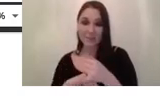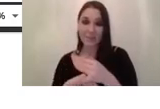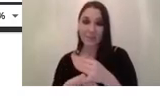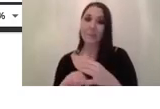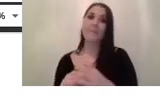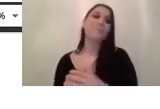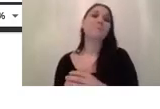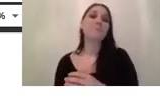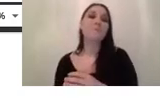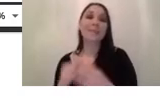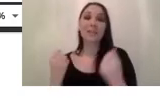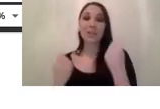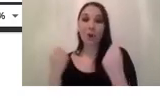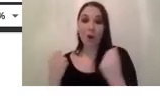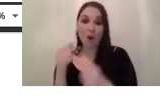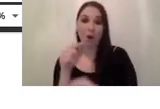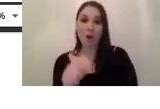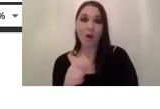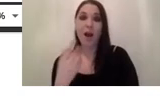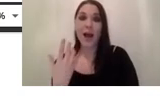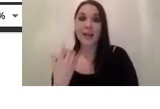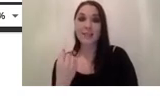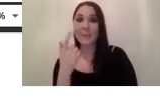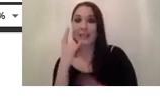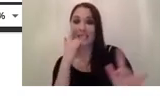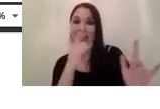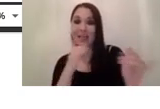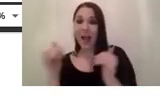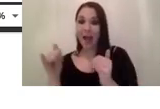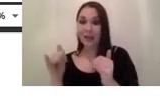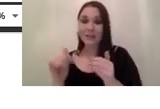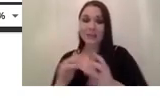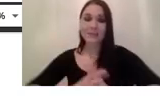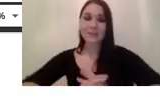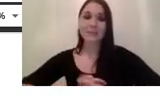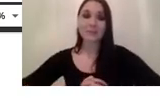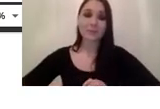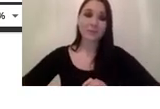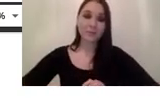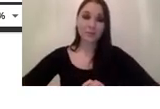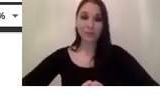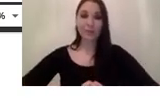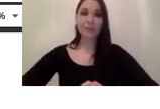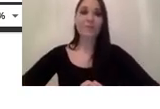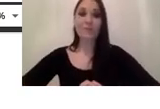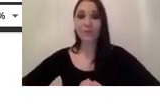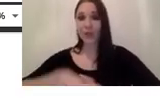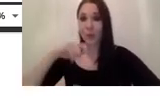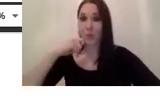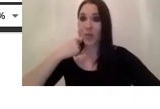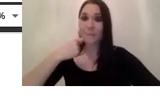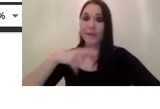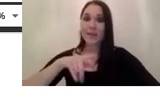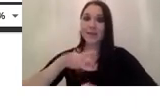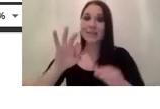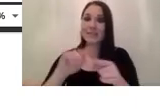that's going to be um scanned so to say um we're going to be stitching these images together until you get a